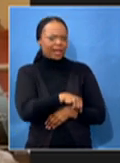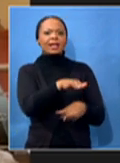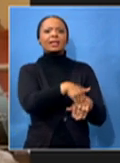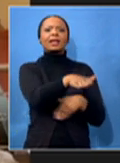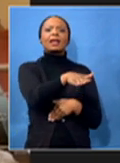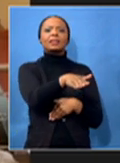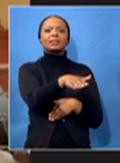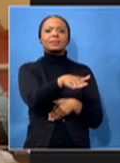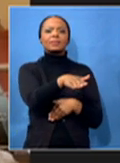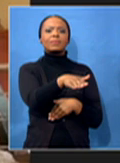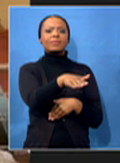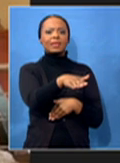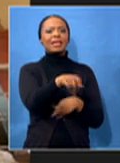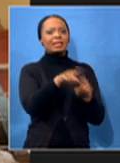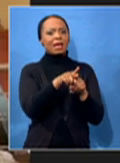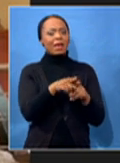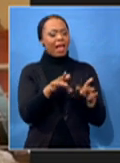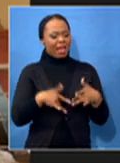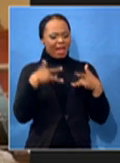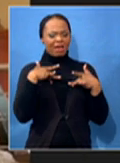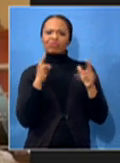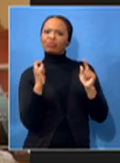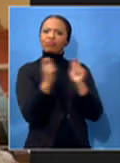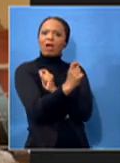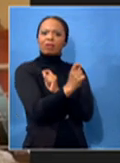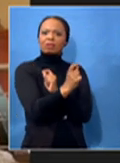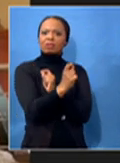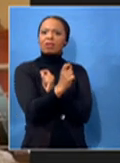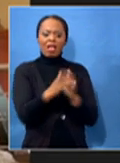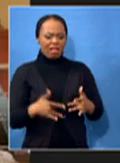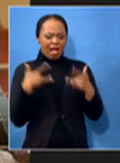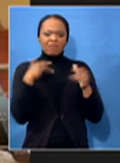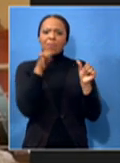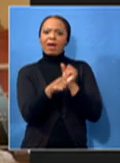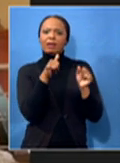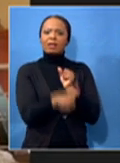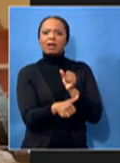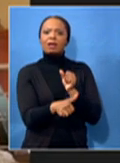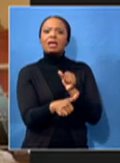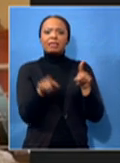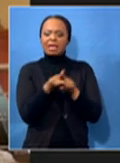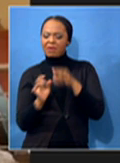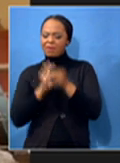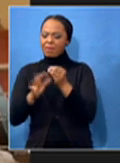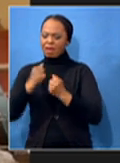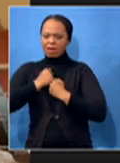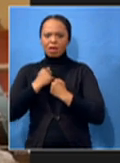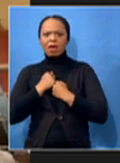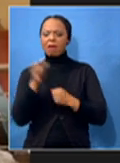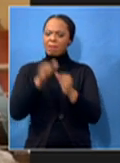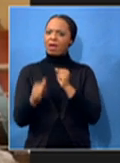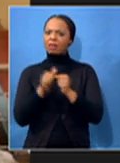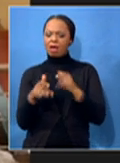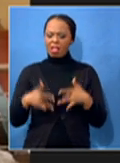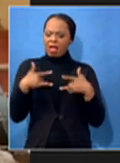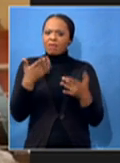better lives into us as individual and better lives into our family. You know, so when we were